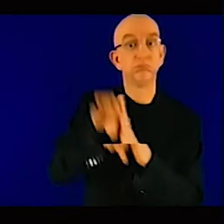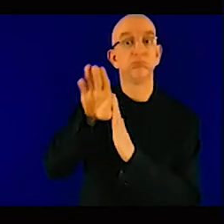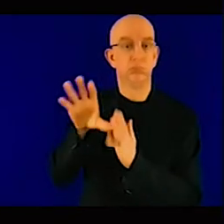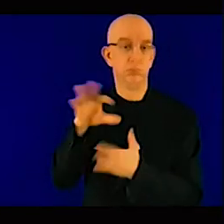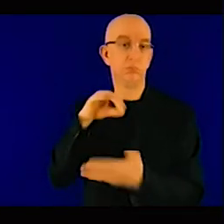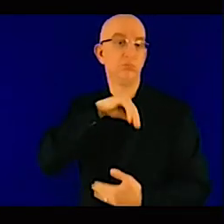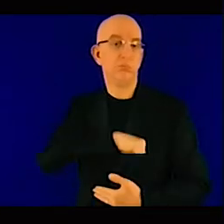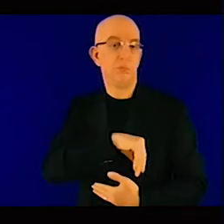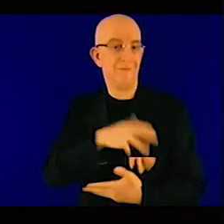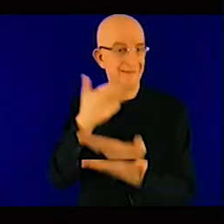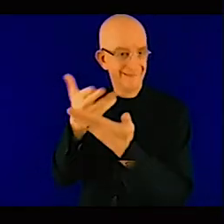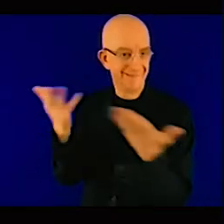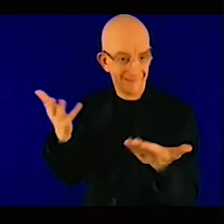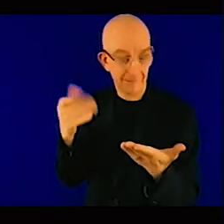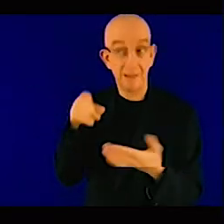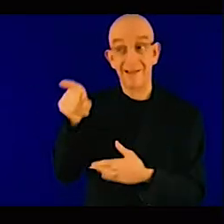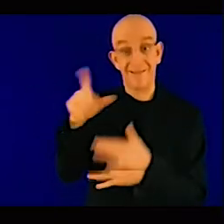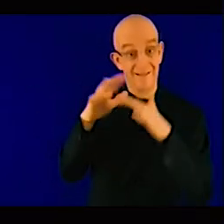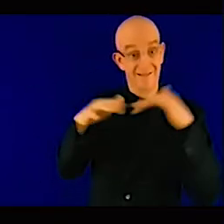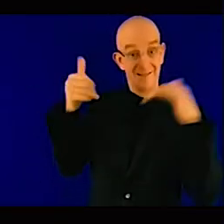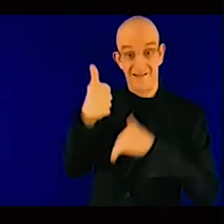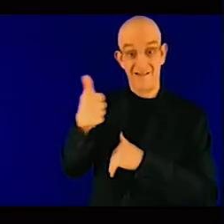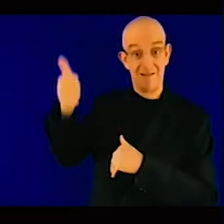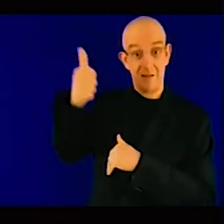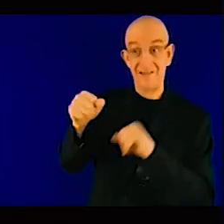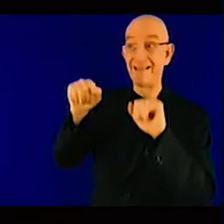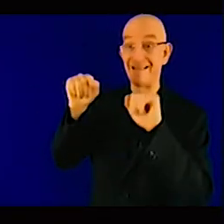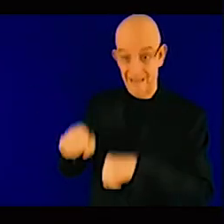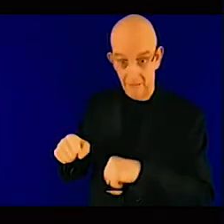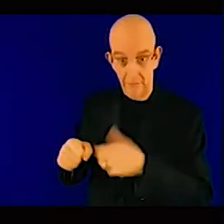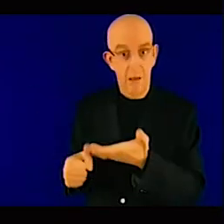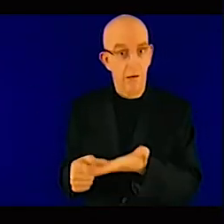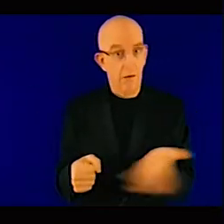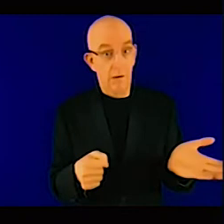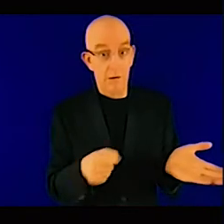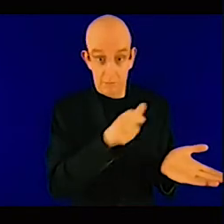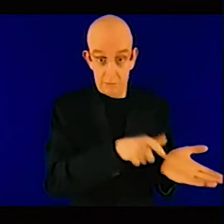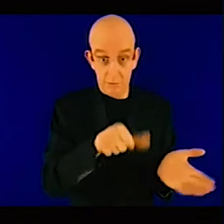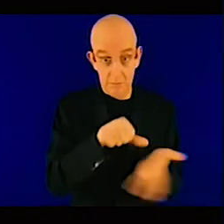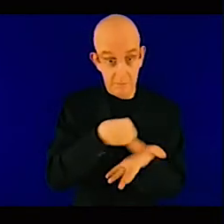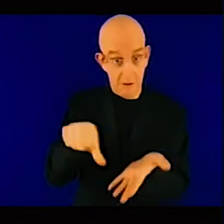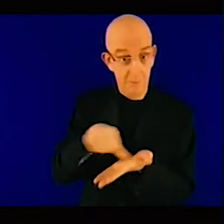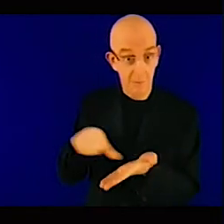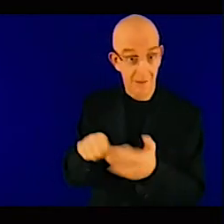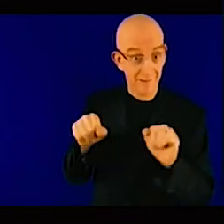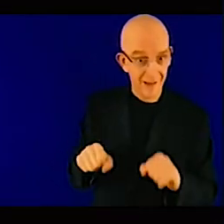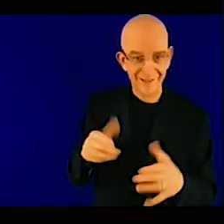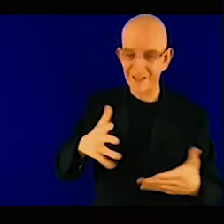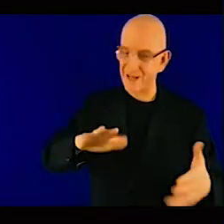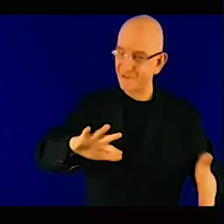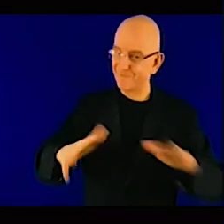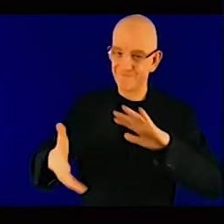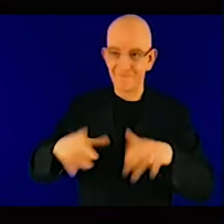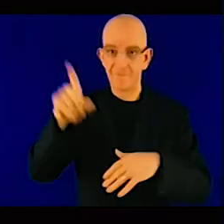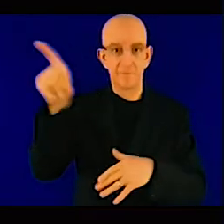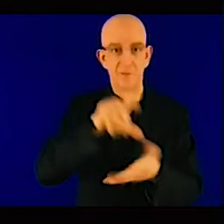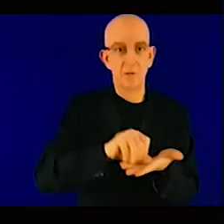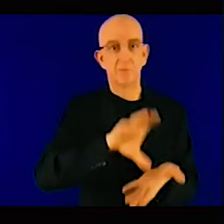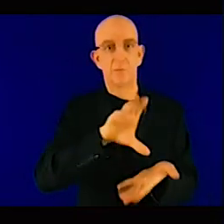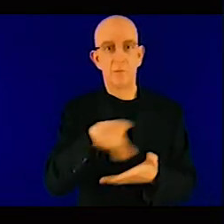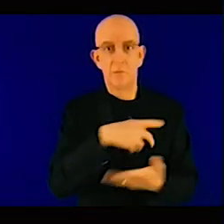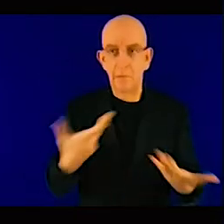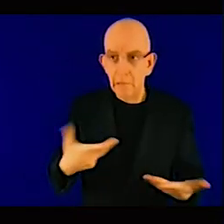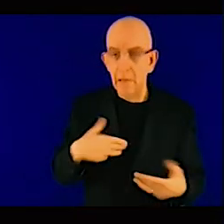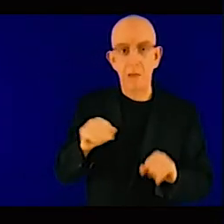always the case. Even if the government is willing to set a good market price, the customers or the majority of